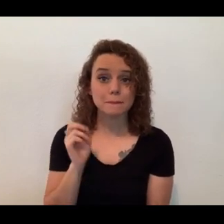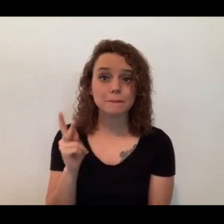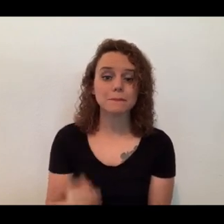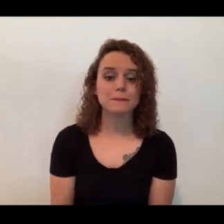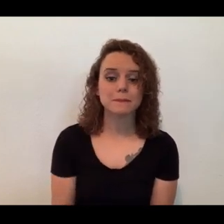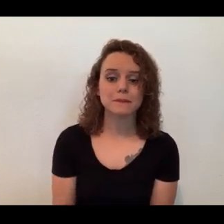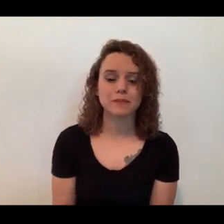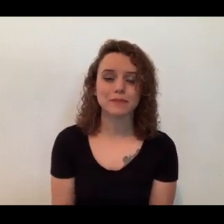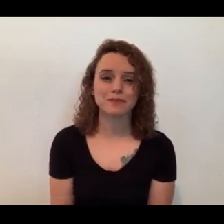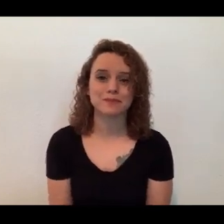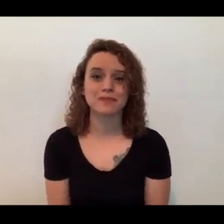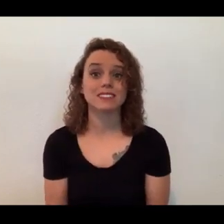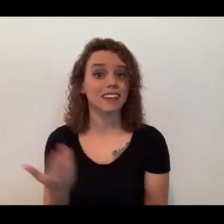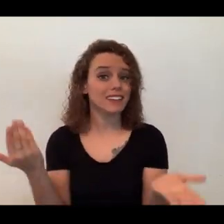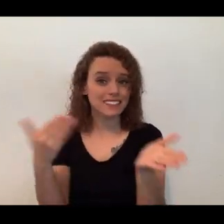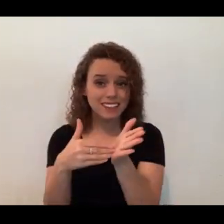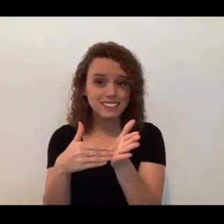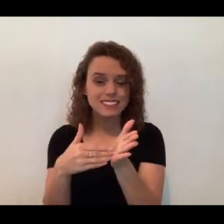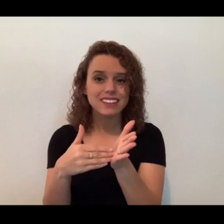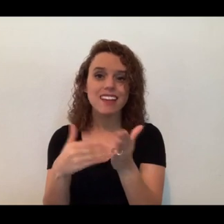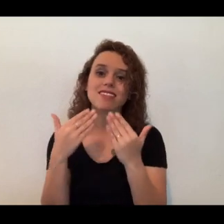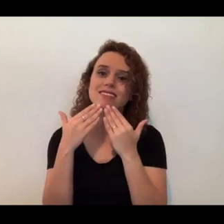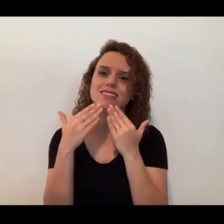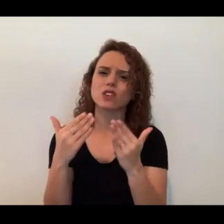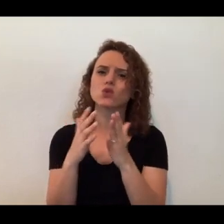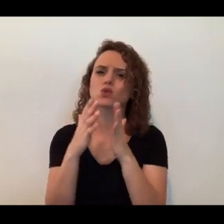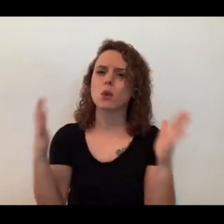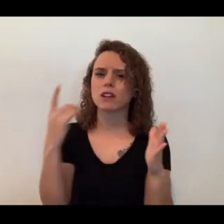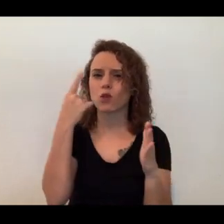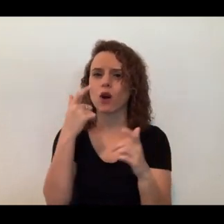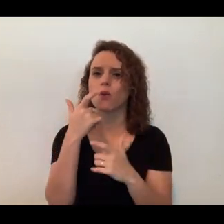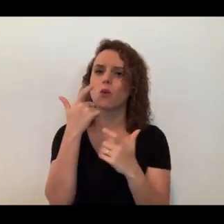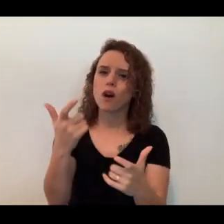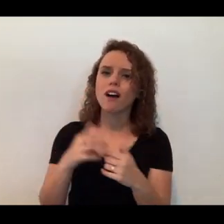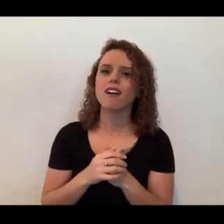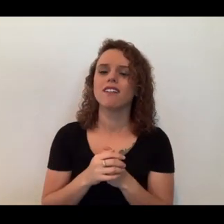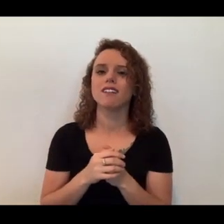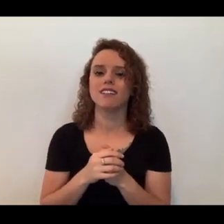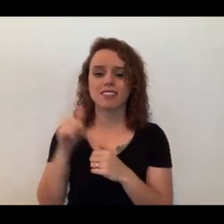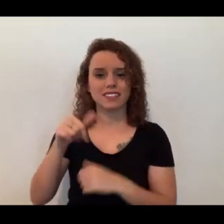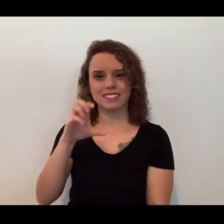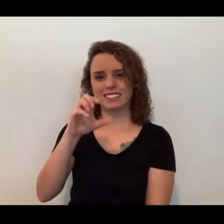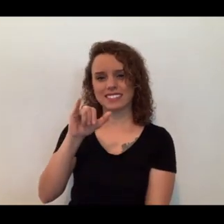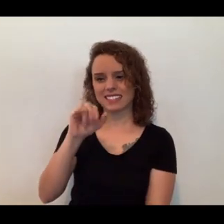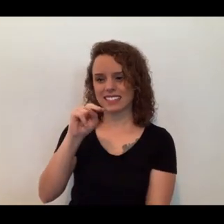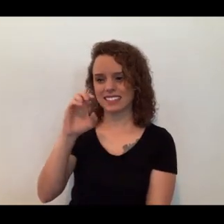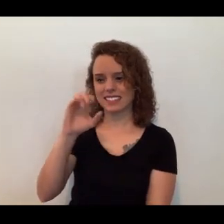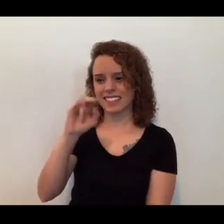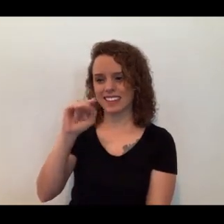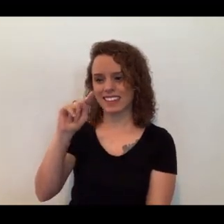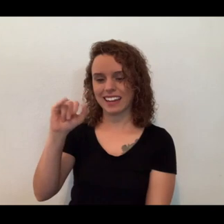Well, again, I want to thank you guys so much for tuning in to the Cincinnati Zoo and Botanical Gardens